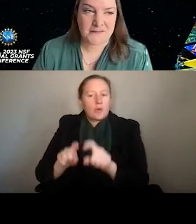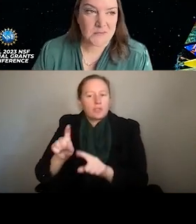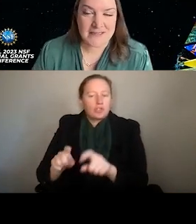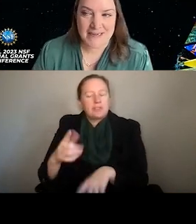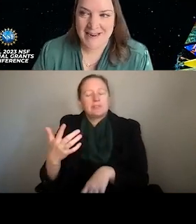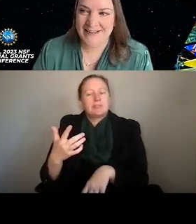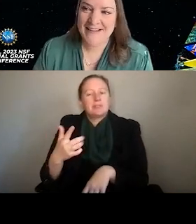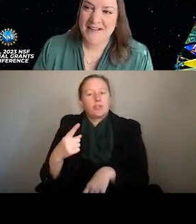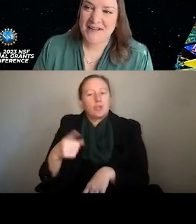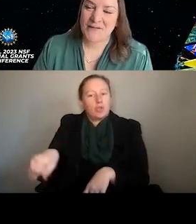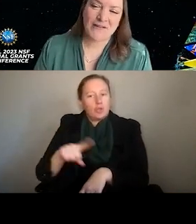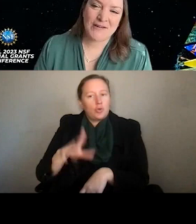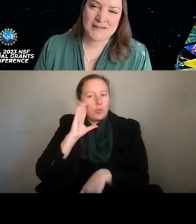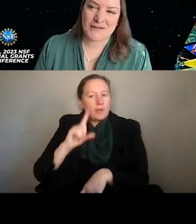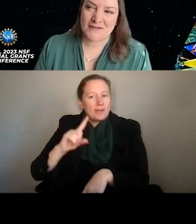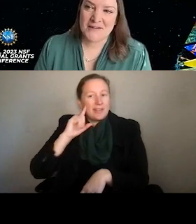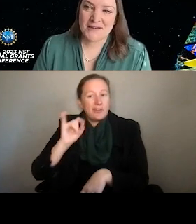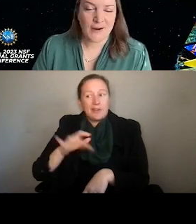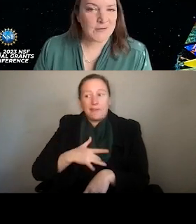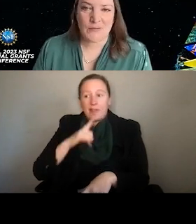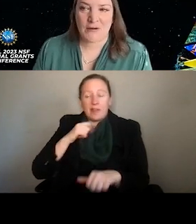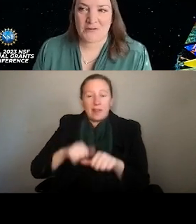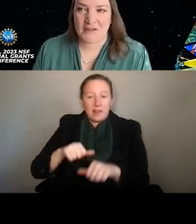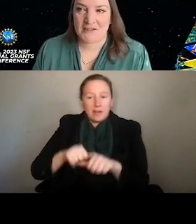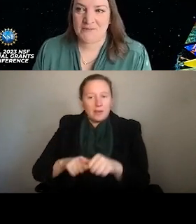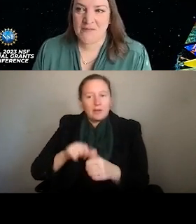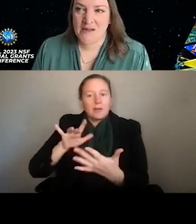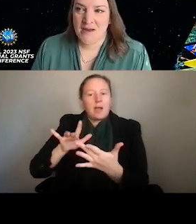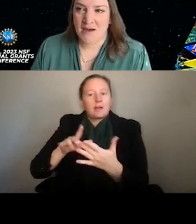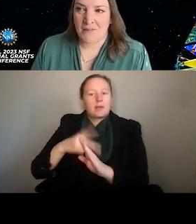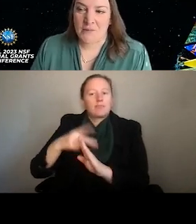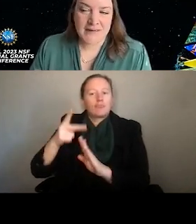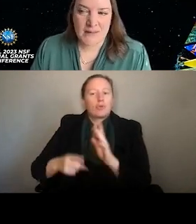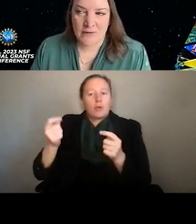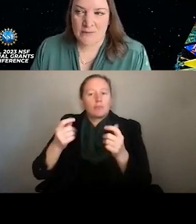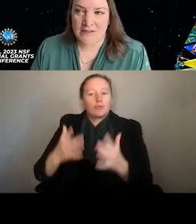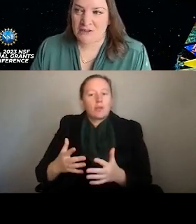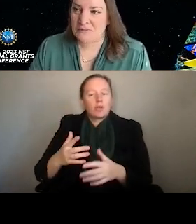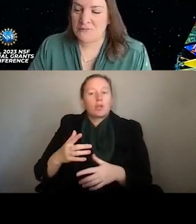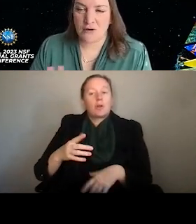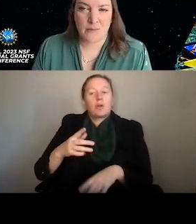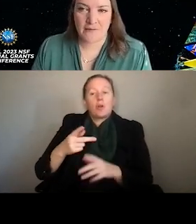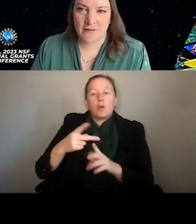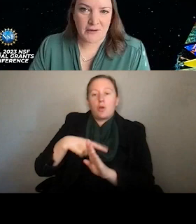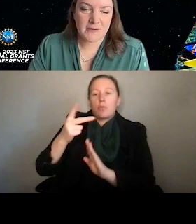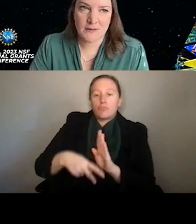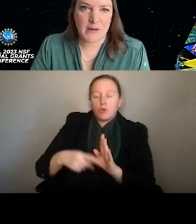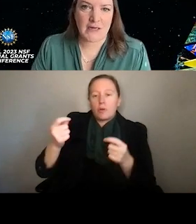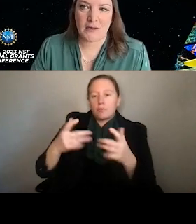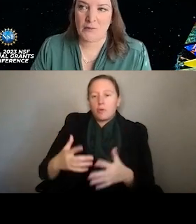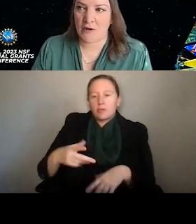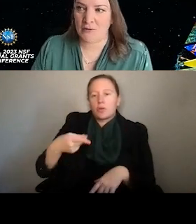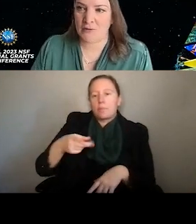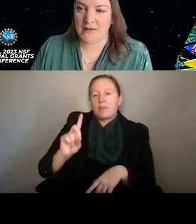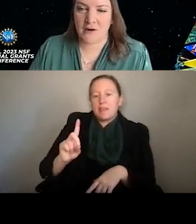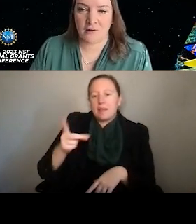us and from me today, if you're ever uncertain, talk to a program director. And when I say program director, program officer, PD,